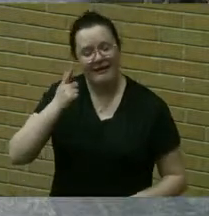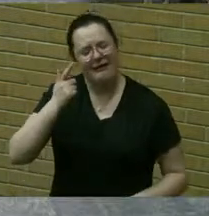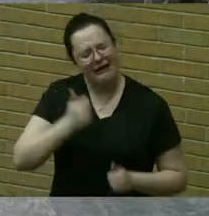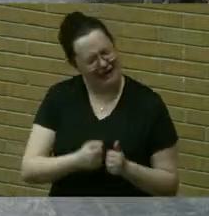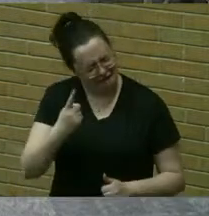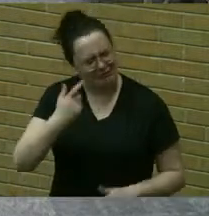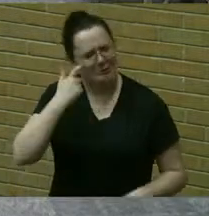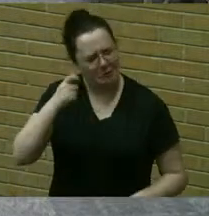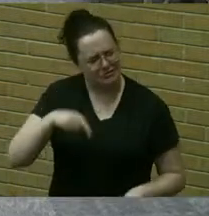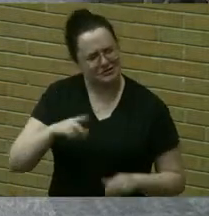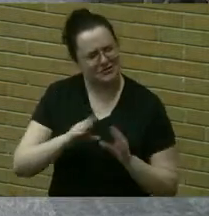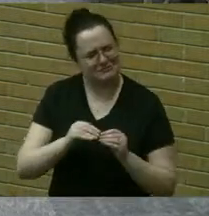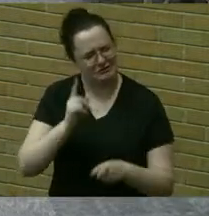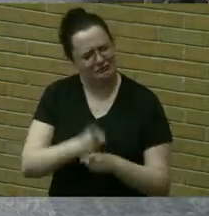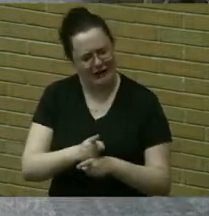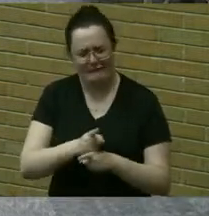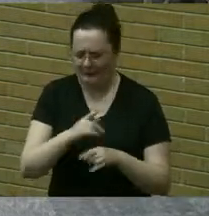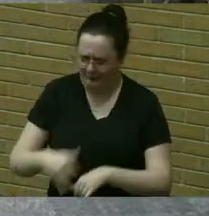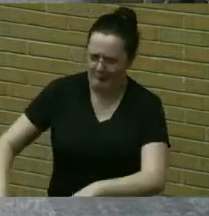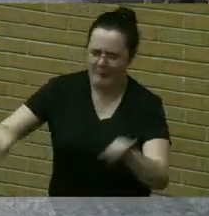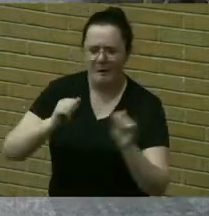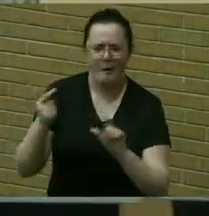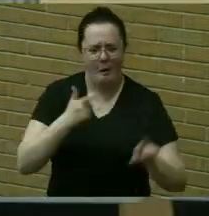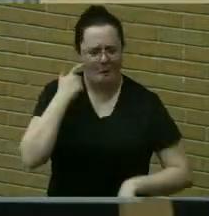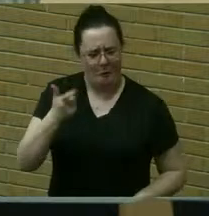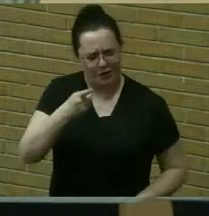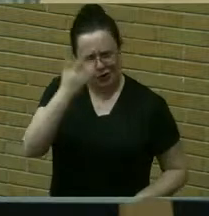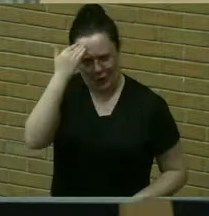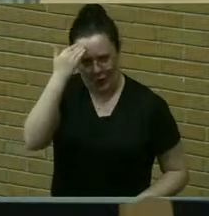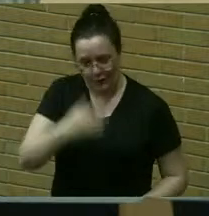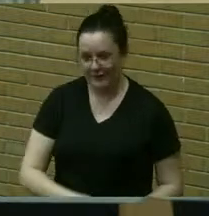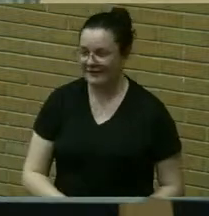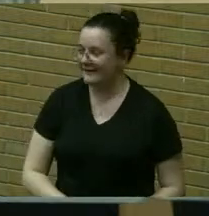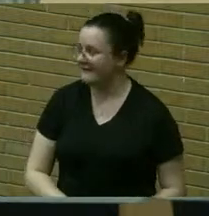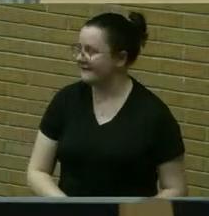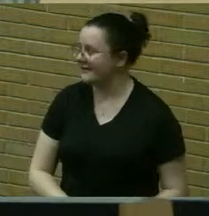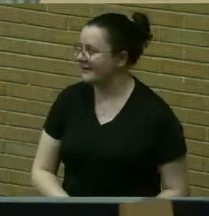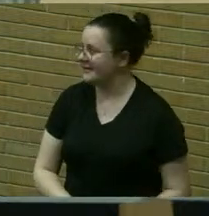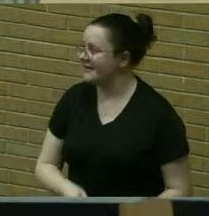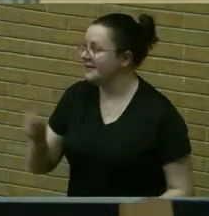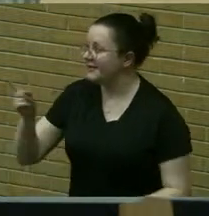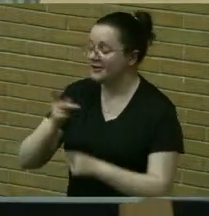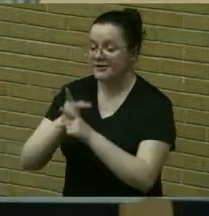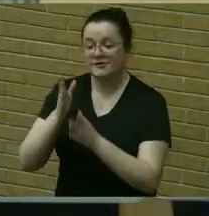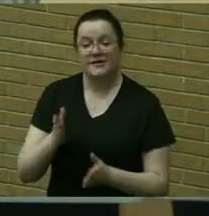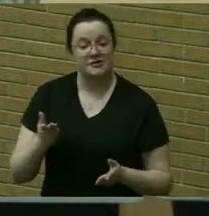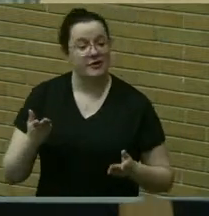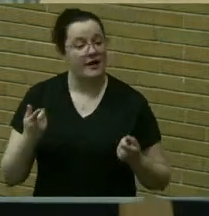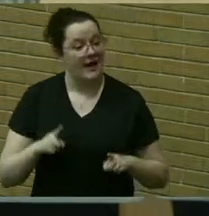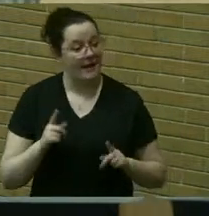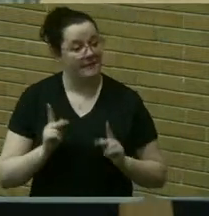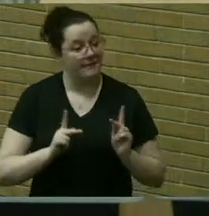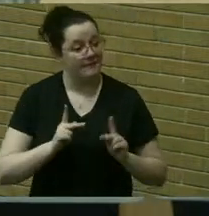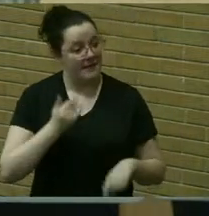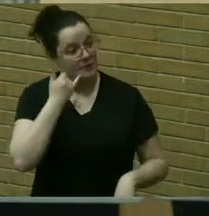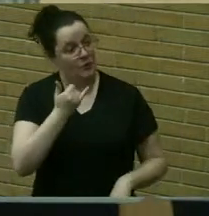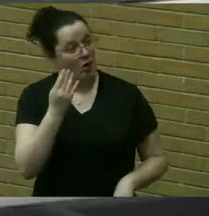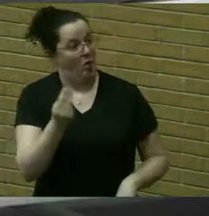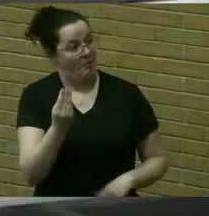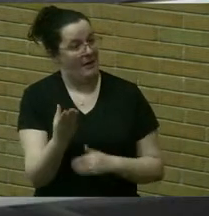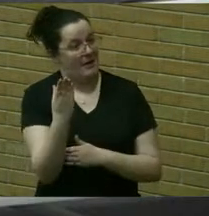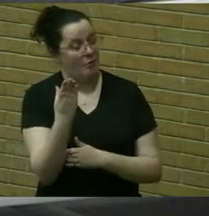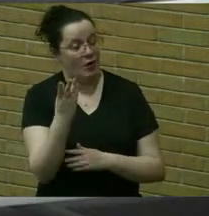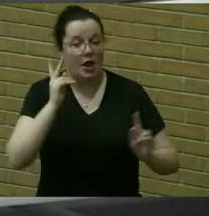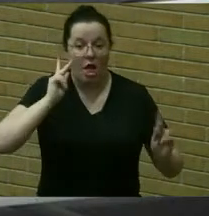right universally so everyone knows those polls come in on monday morning you'll be able to give them the good news yes